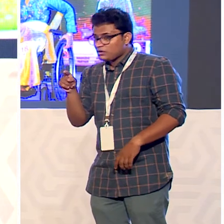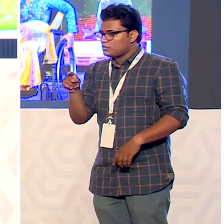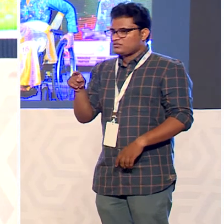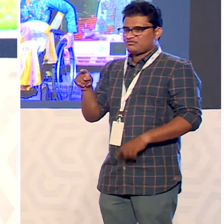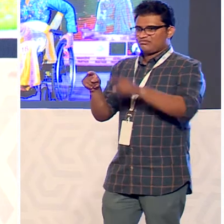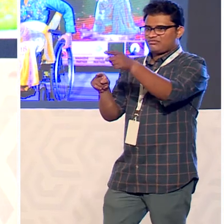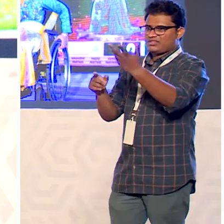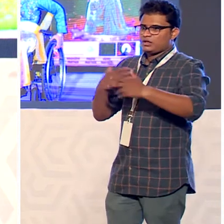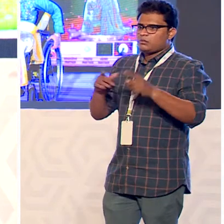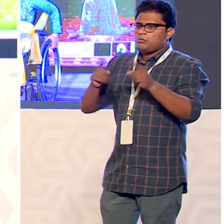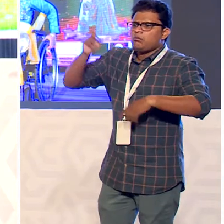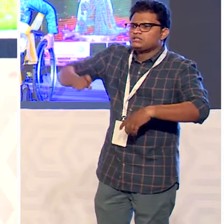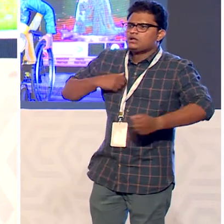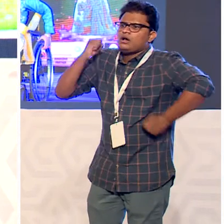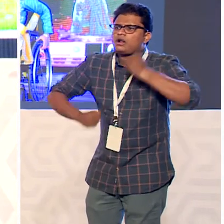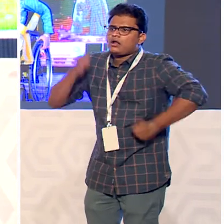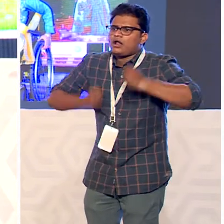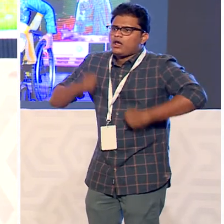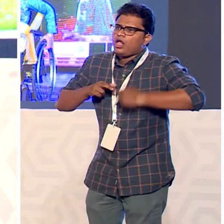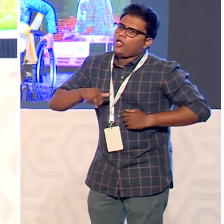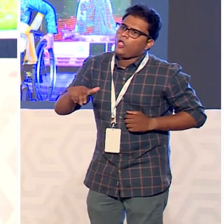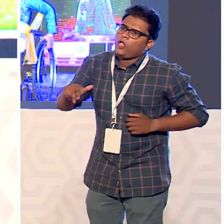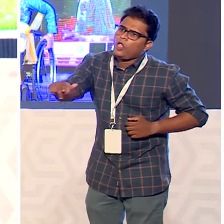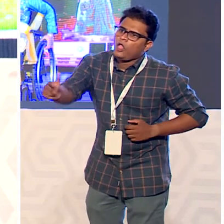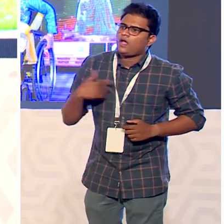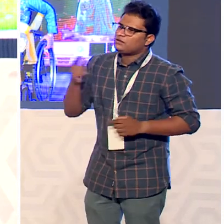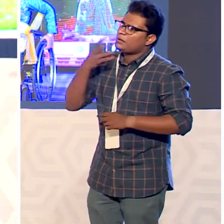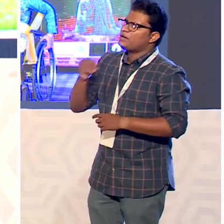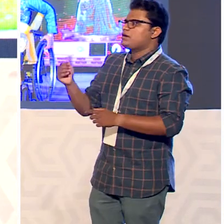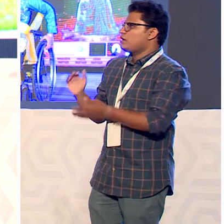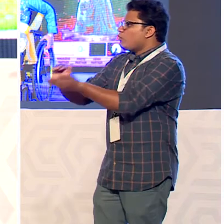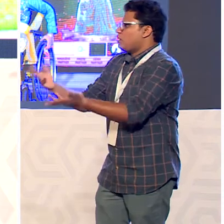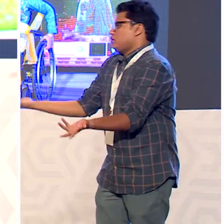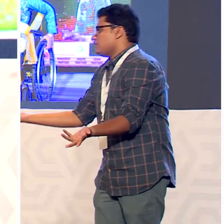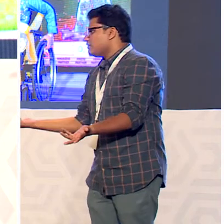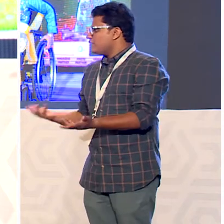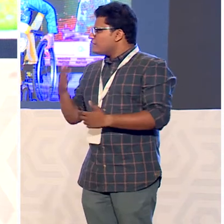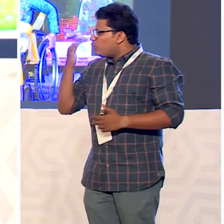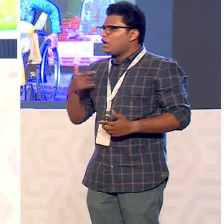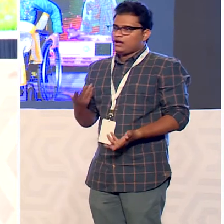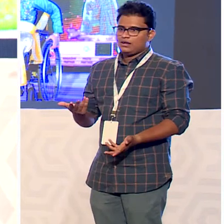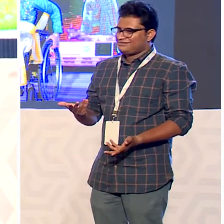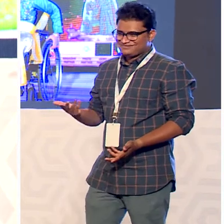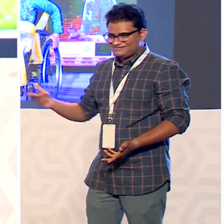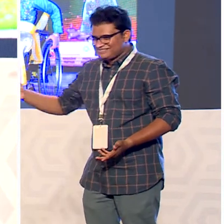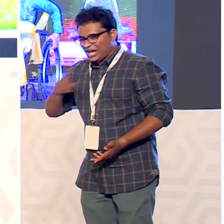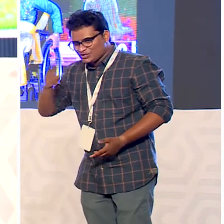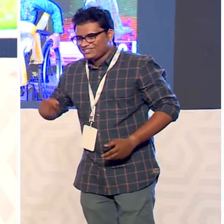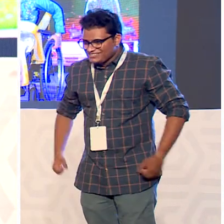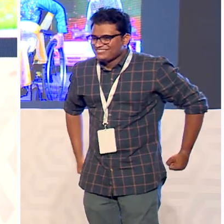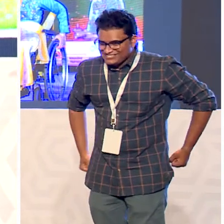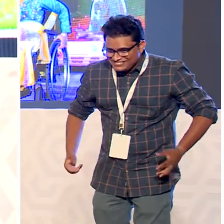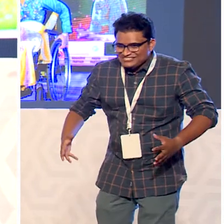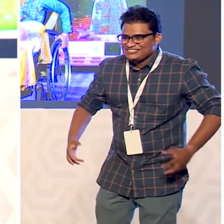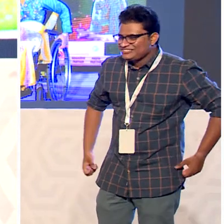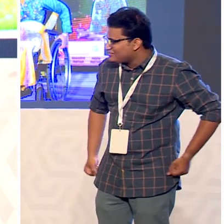conduct a marathon and see who actually walks longer and faster then they actually had to take me and believe me i